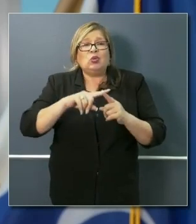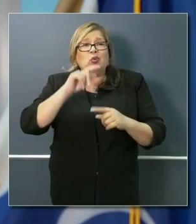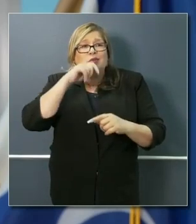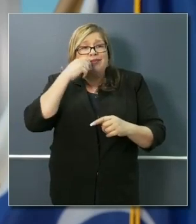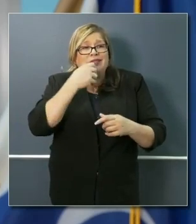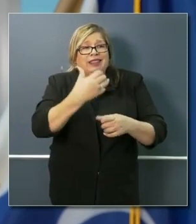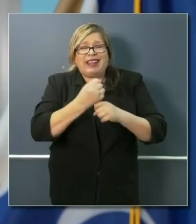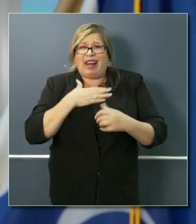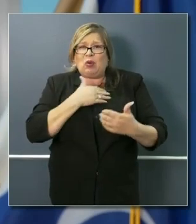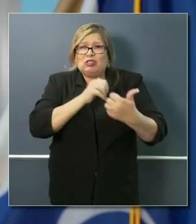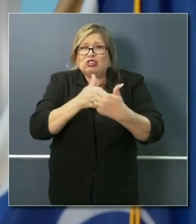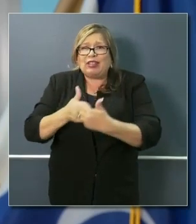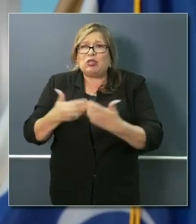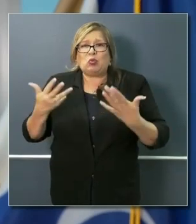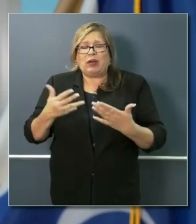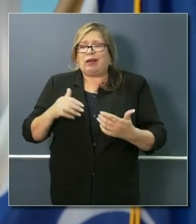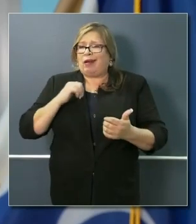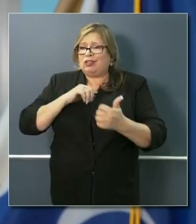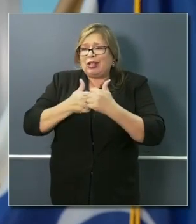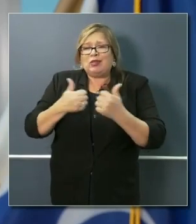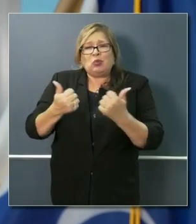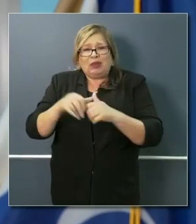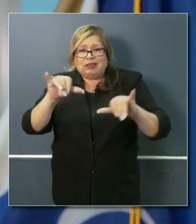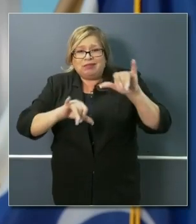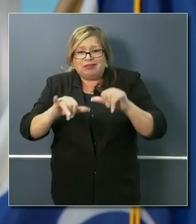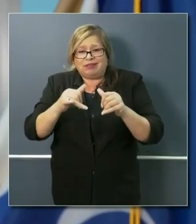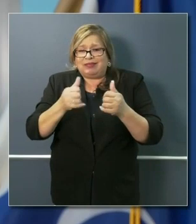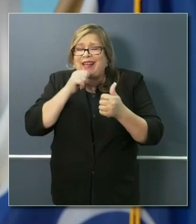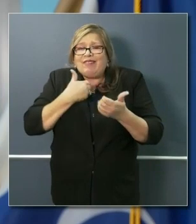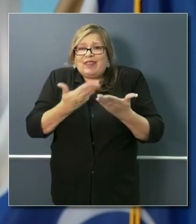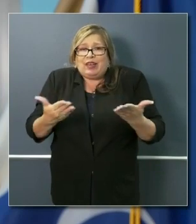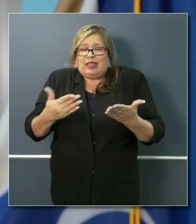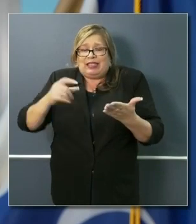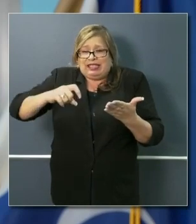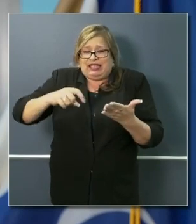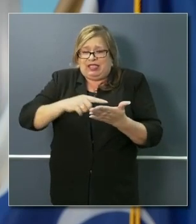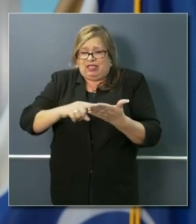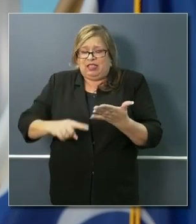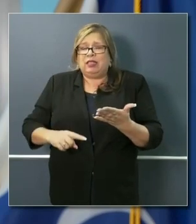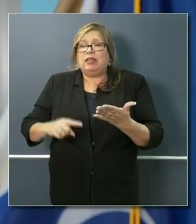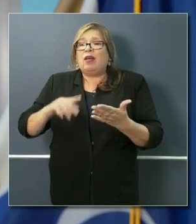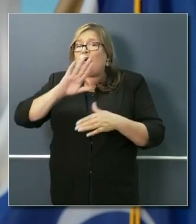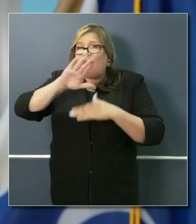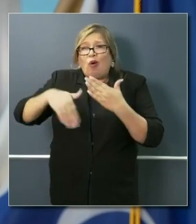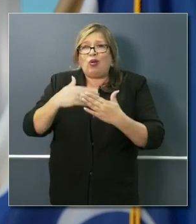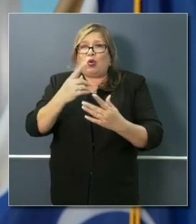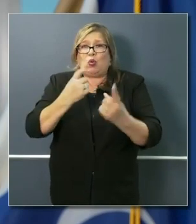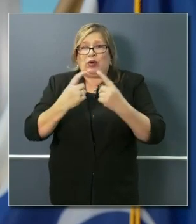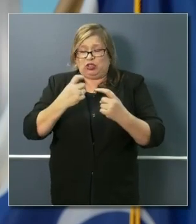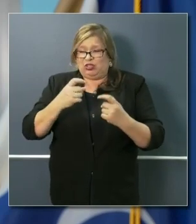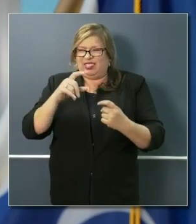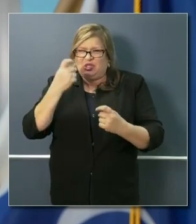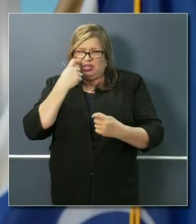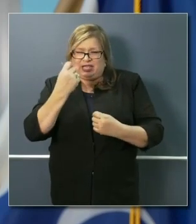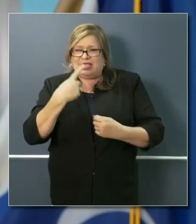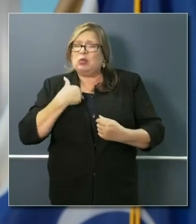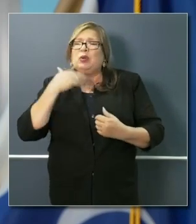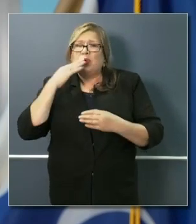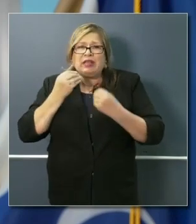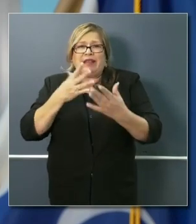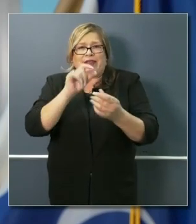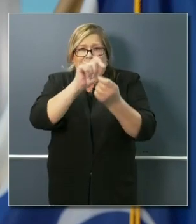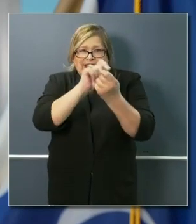RNA extraction and reagent challenges are. We're going to put all of that out. You'll be very, I think, satisfied with those details.